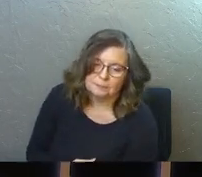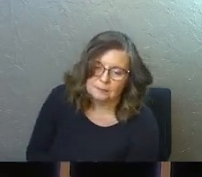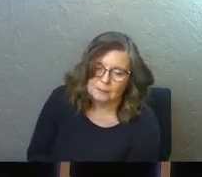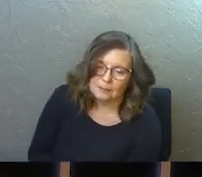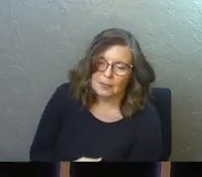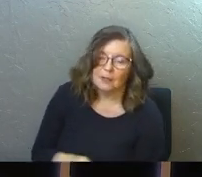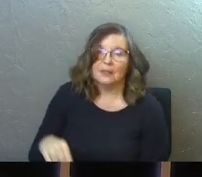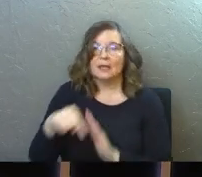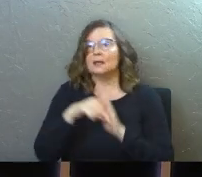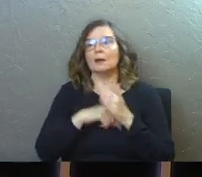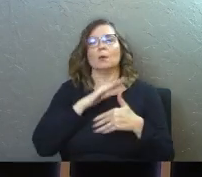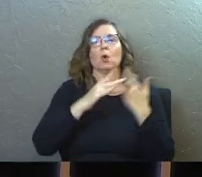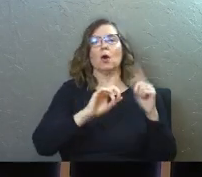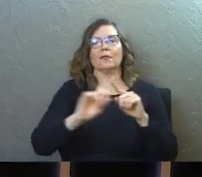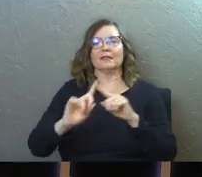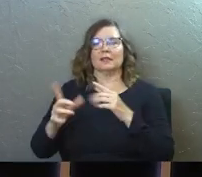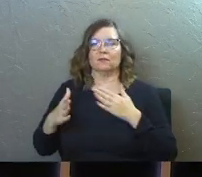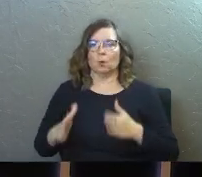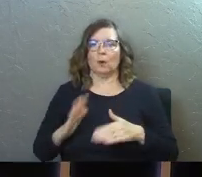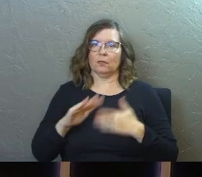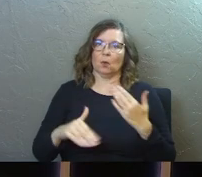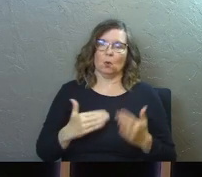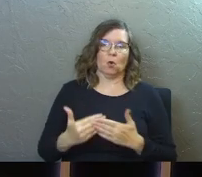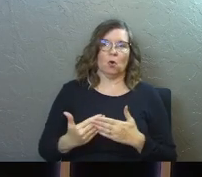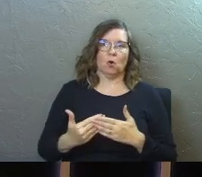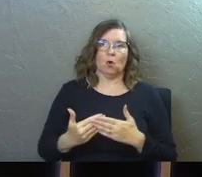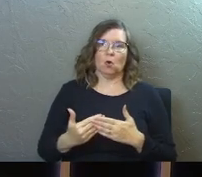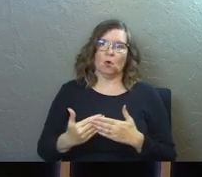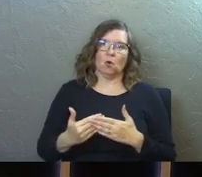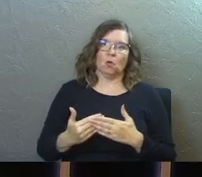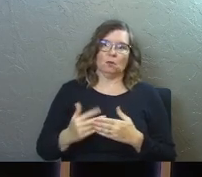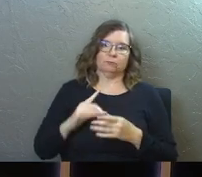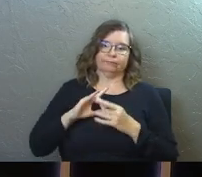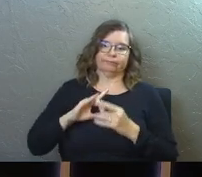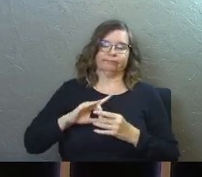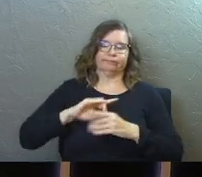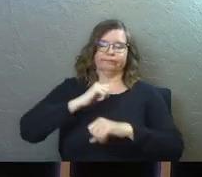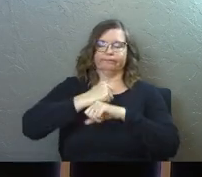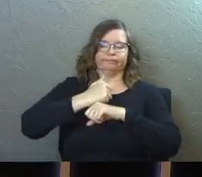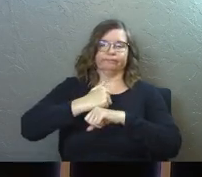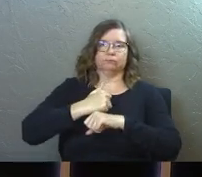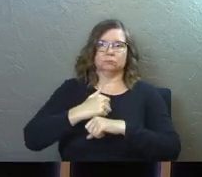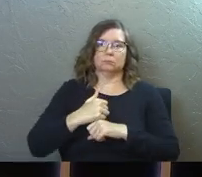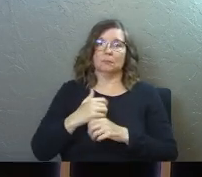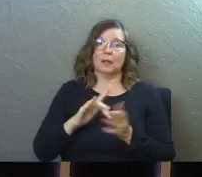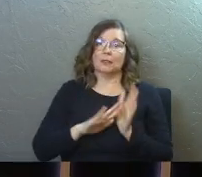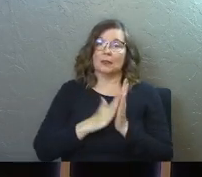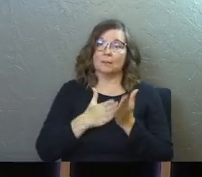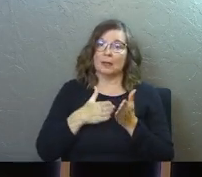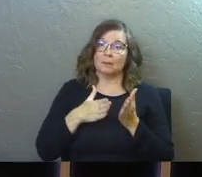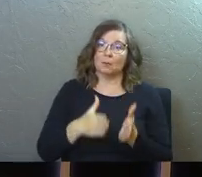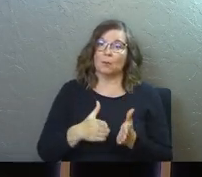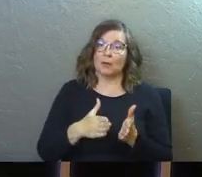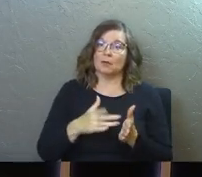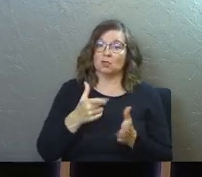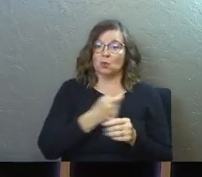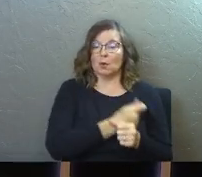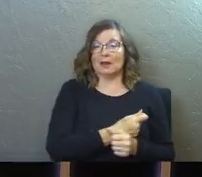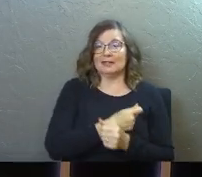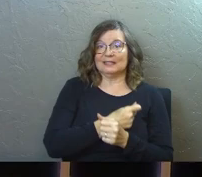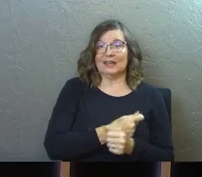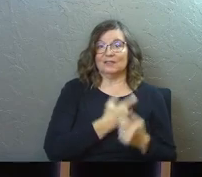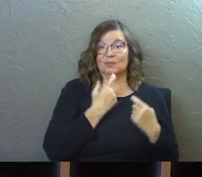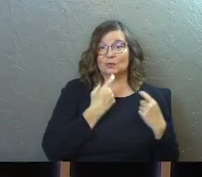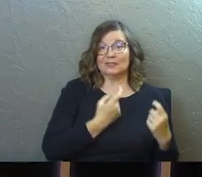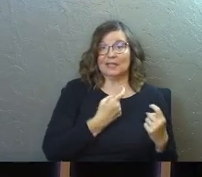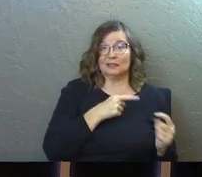into depth on all the different ways that we're all hardwired. The biblical way to talk about it is you're a slave to sin.